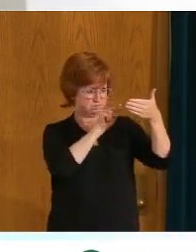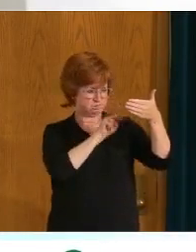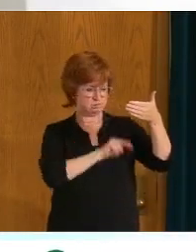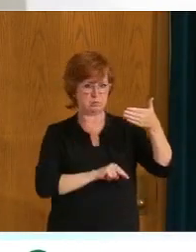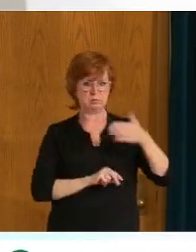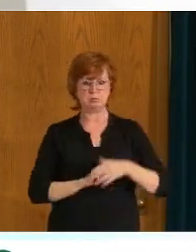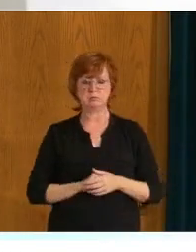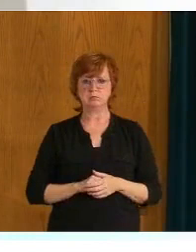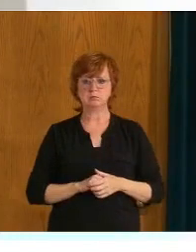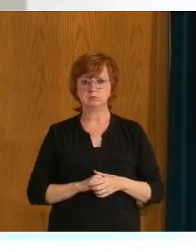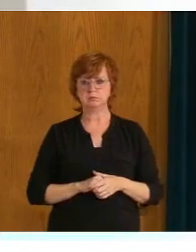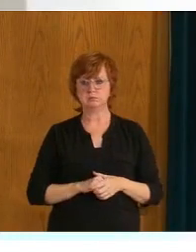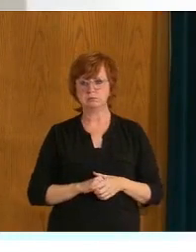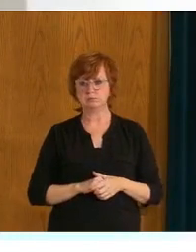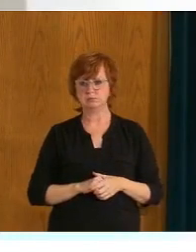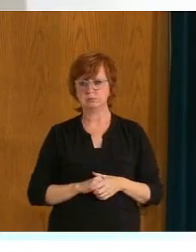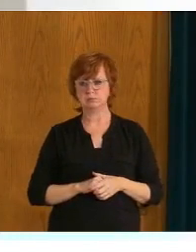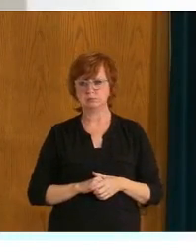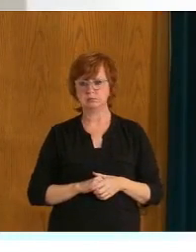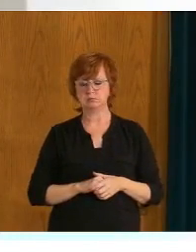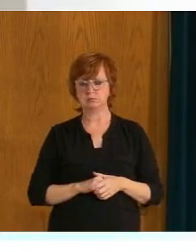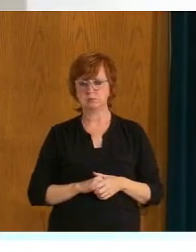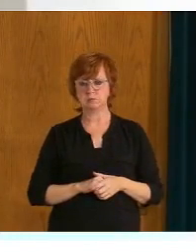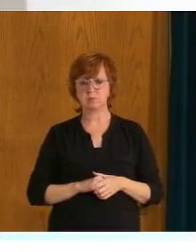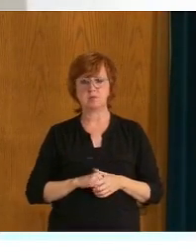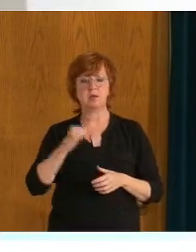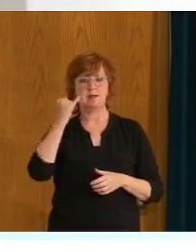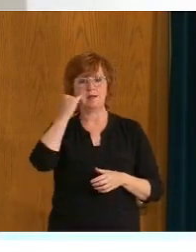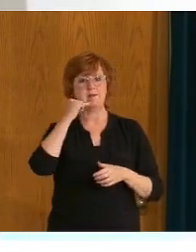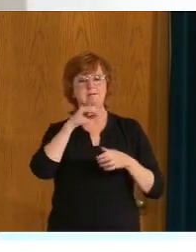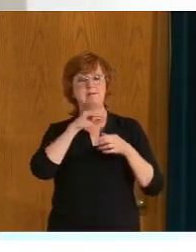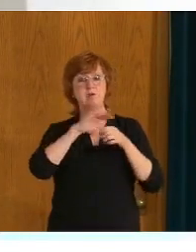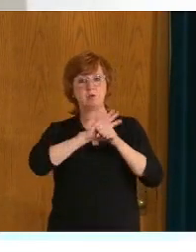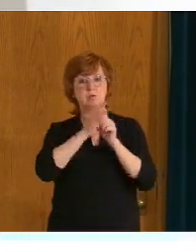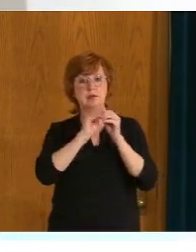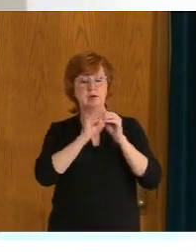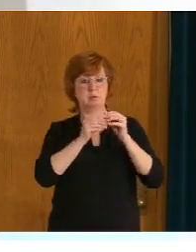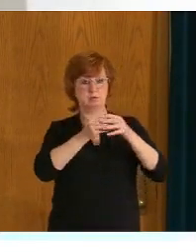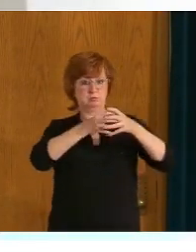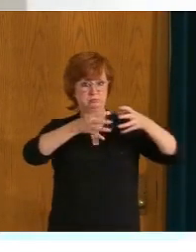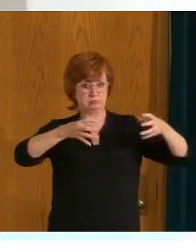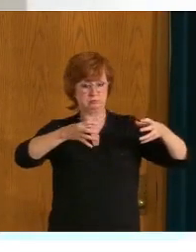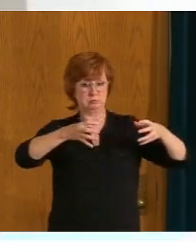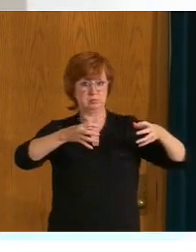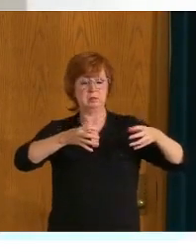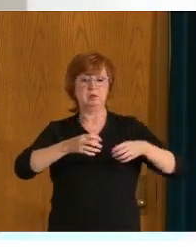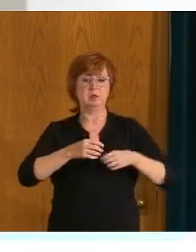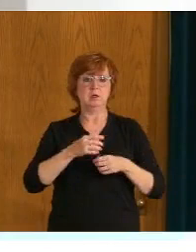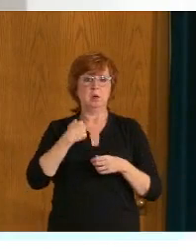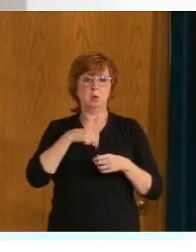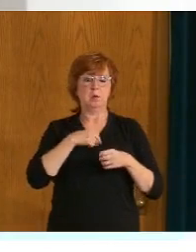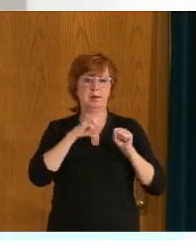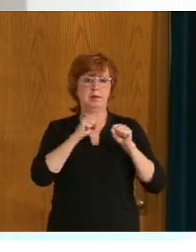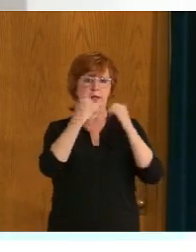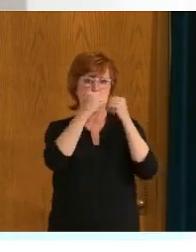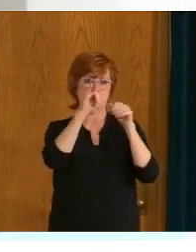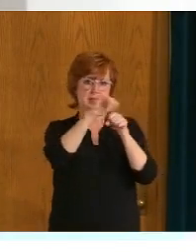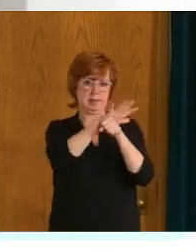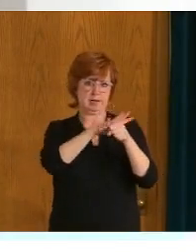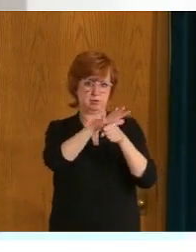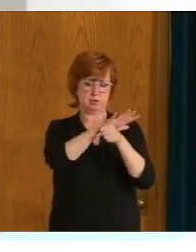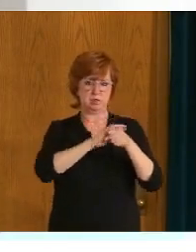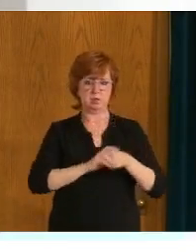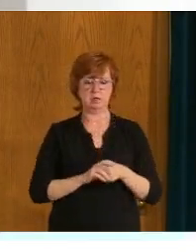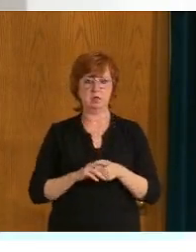Act, know, necessary local measures can be taken just like with other outbreaks. But again, the higher our vaccine uptake, the less